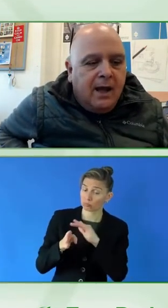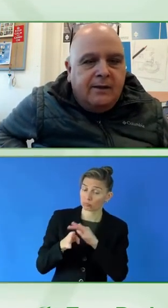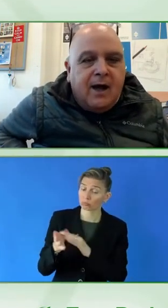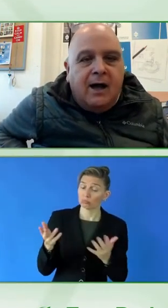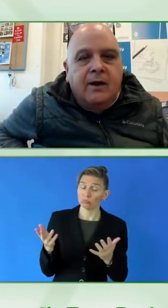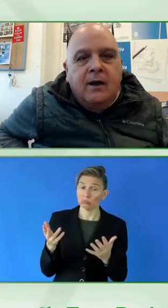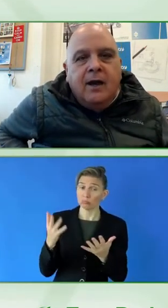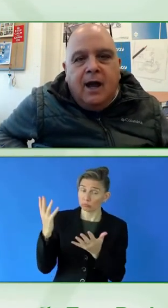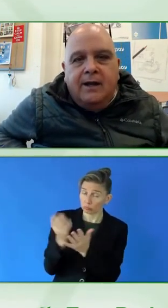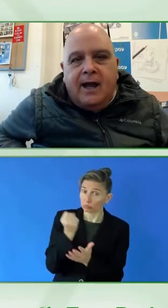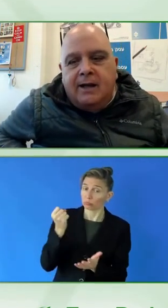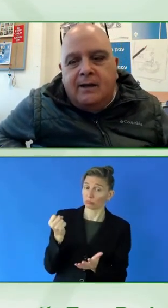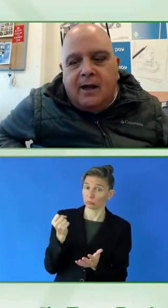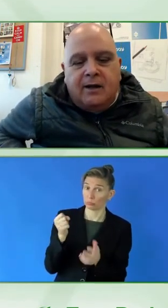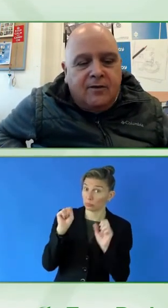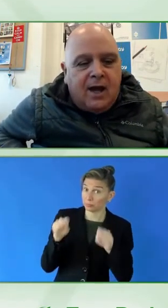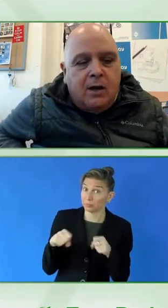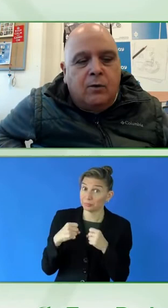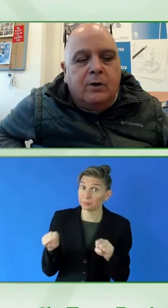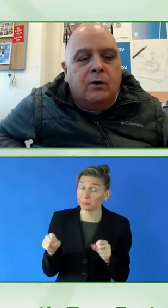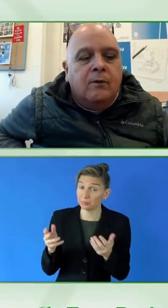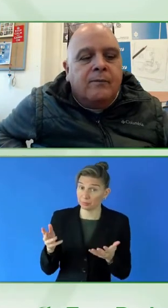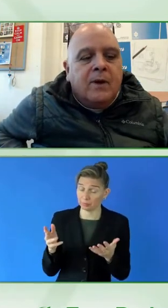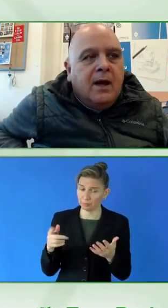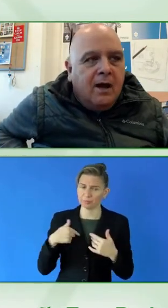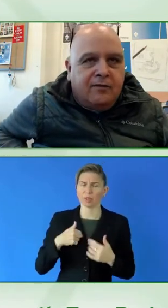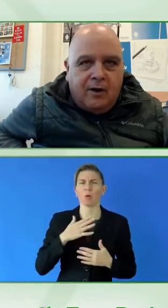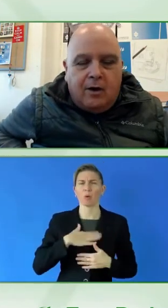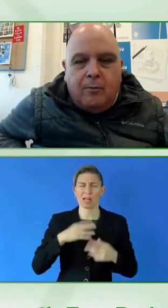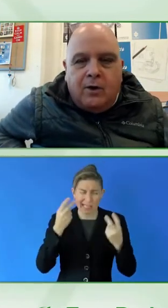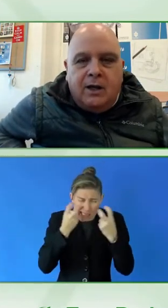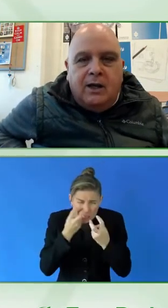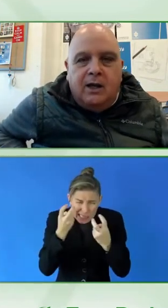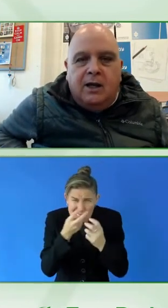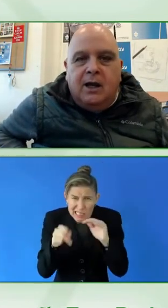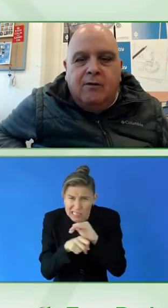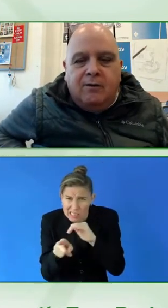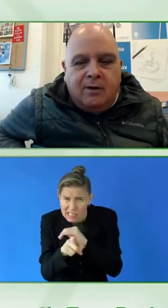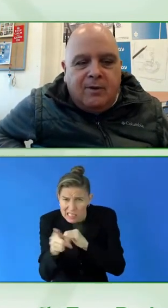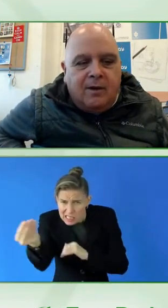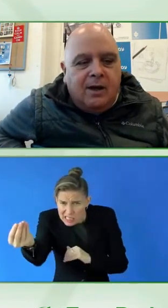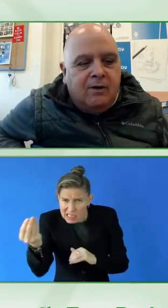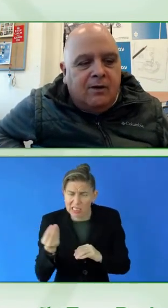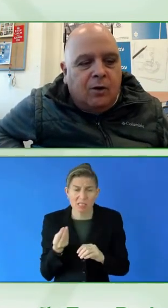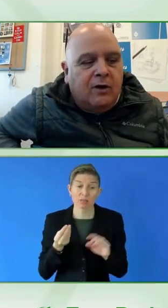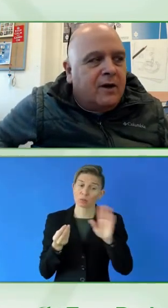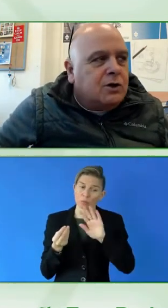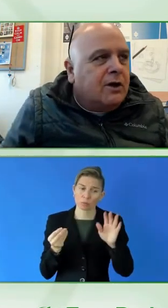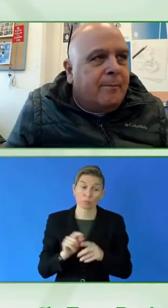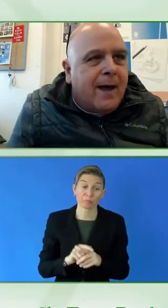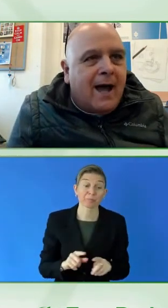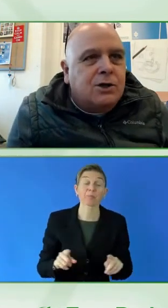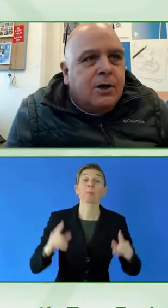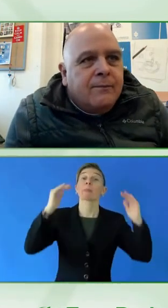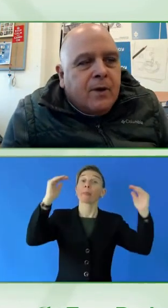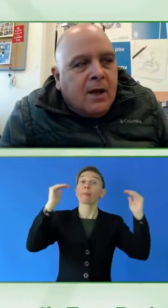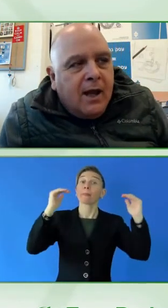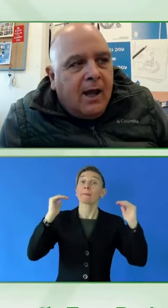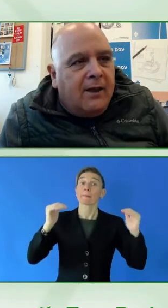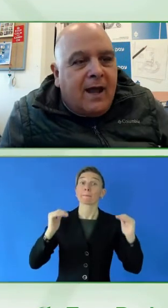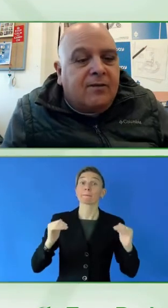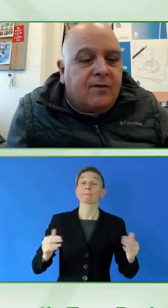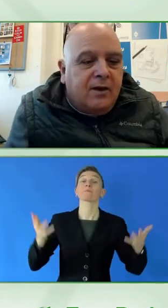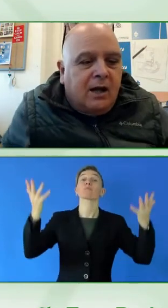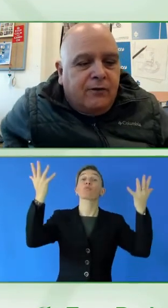done? And at the end, we do a ceremony giving the organization the badge.